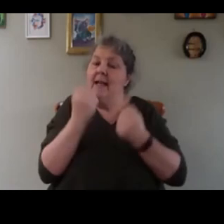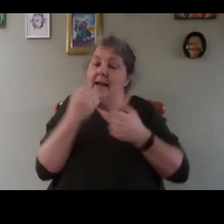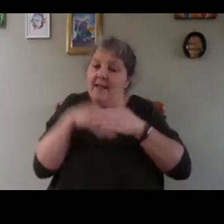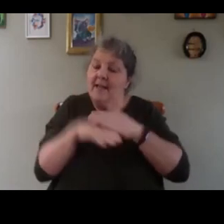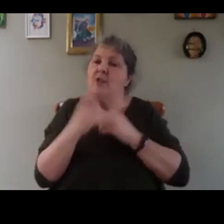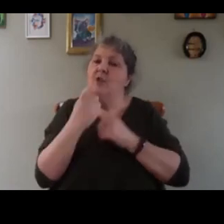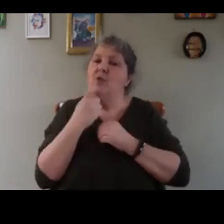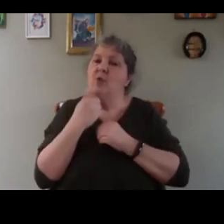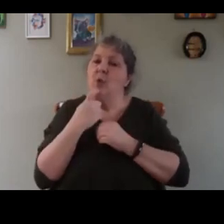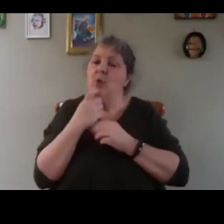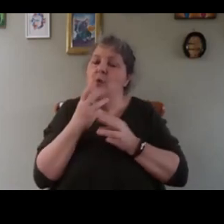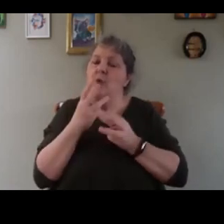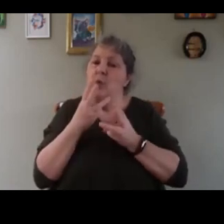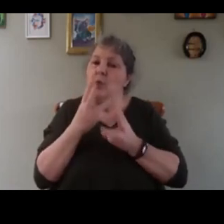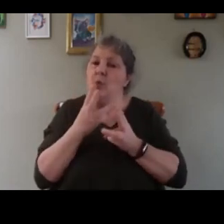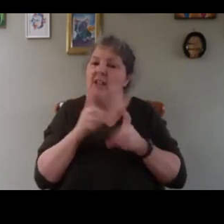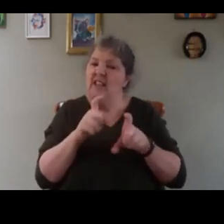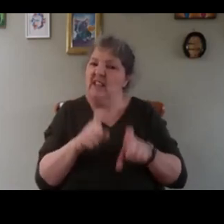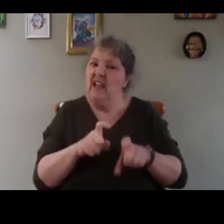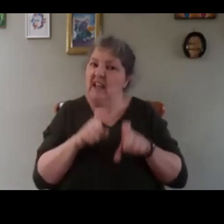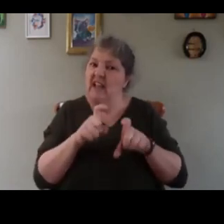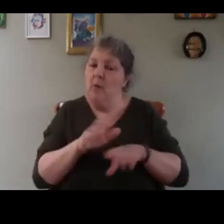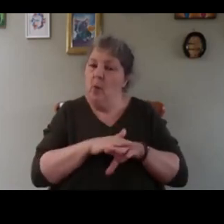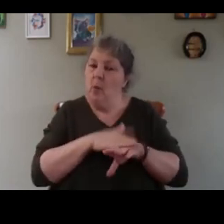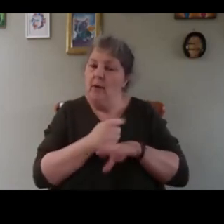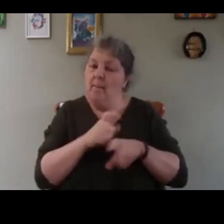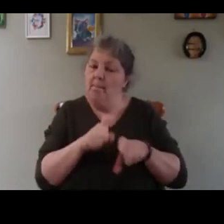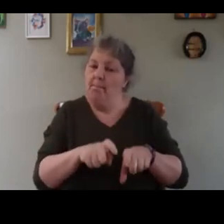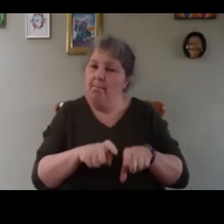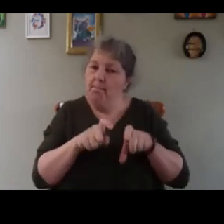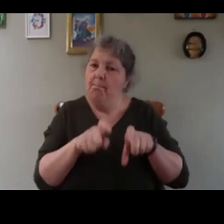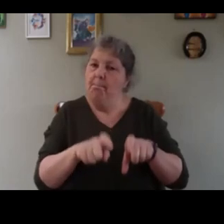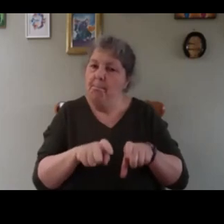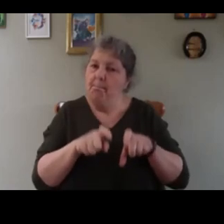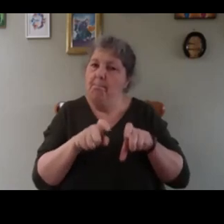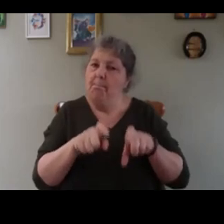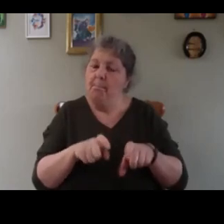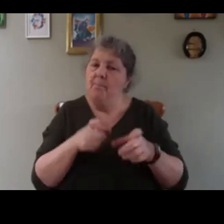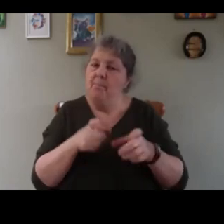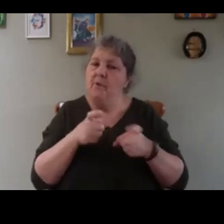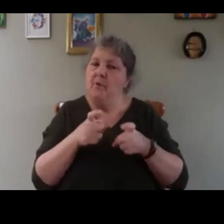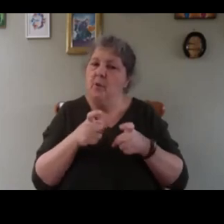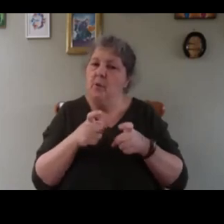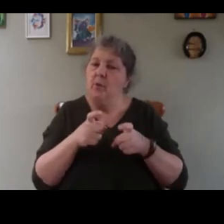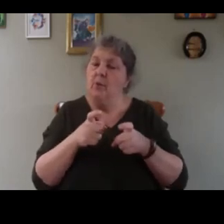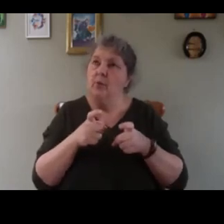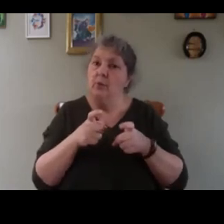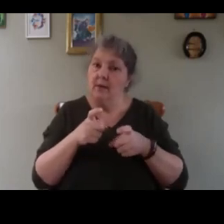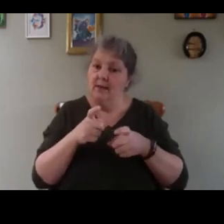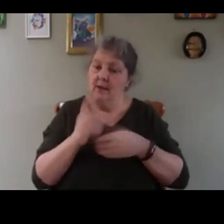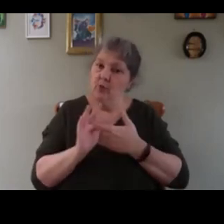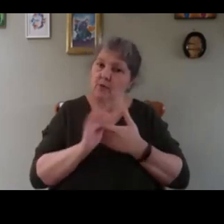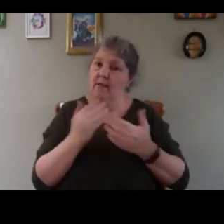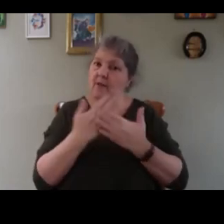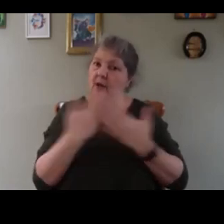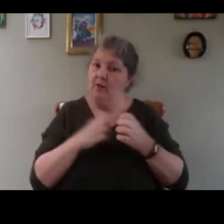is going to stay quite a long time. It's a buffer. So you save a lot of energy. During the